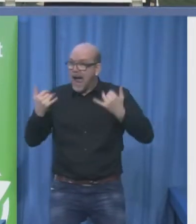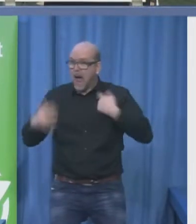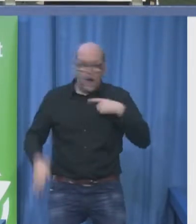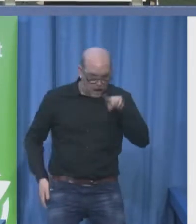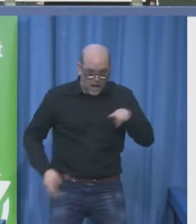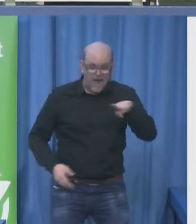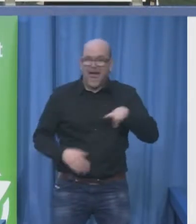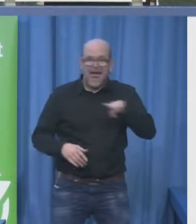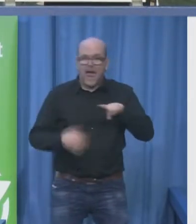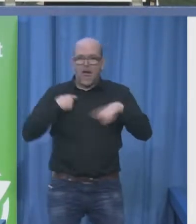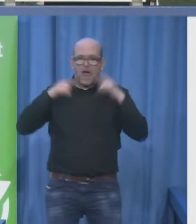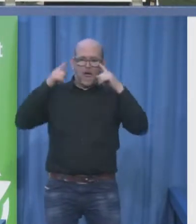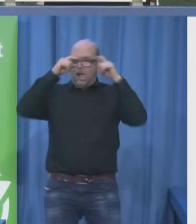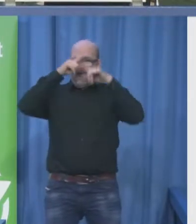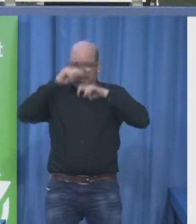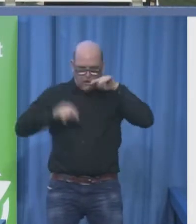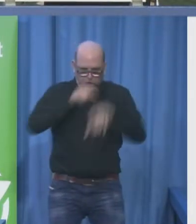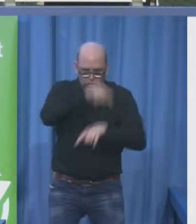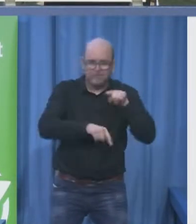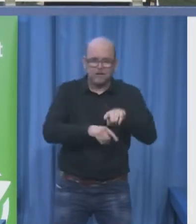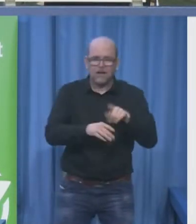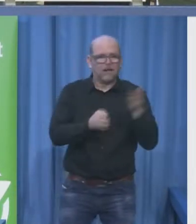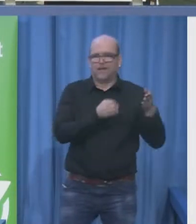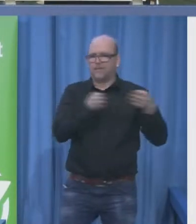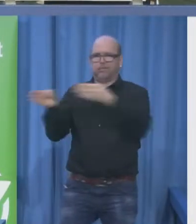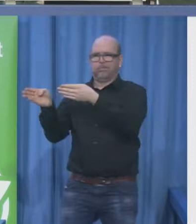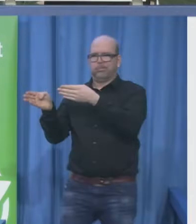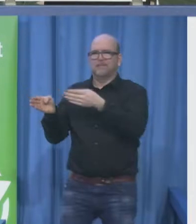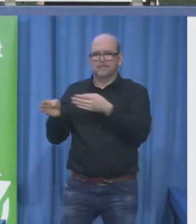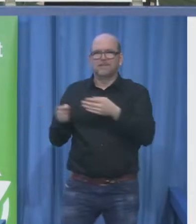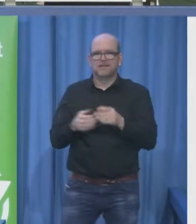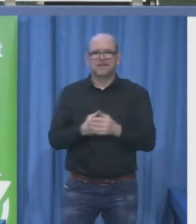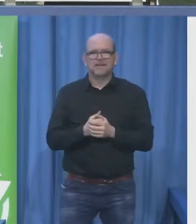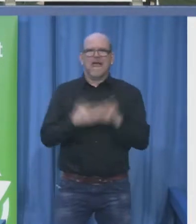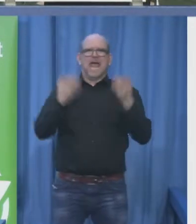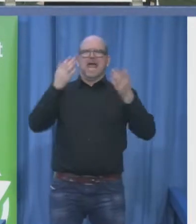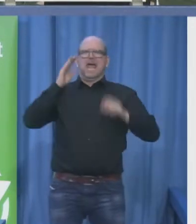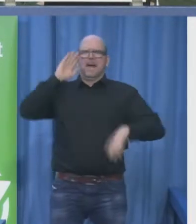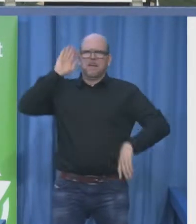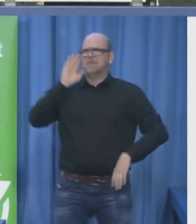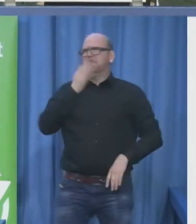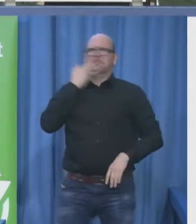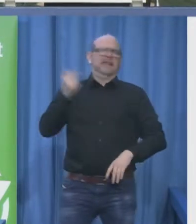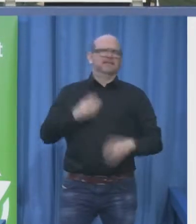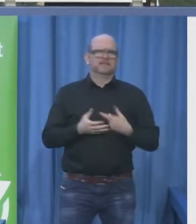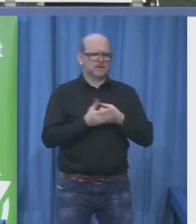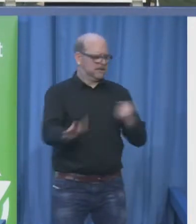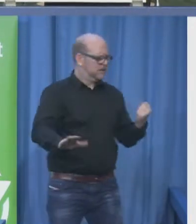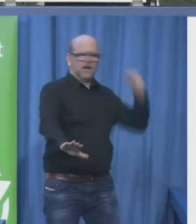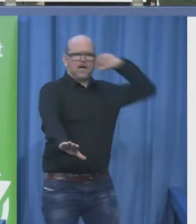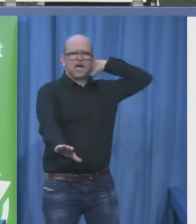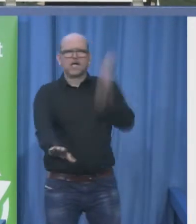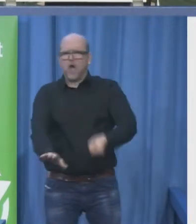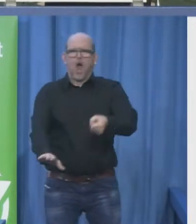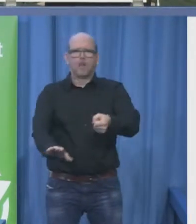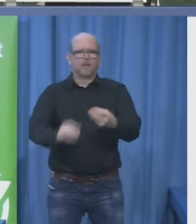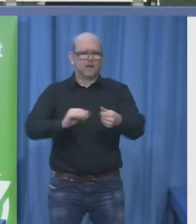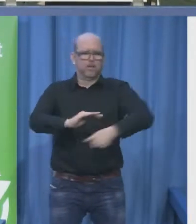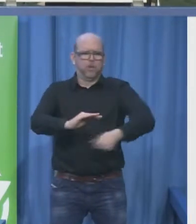just a shifty bloke behind you with a hammer and a buy roll right in your pin number on this hammer